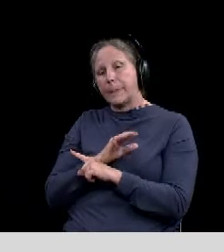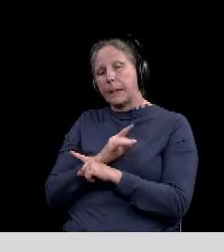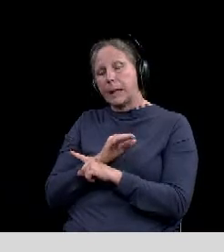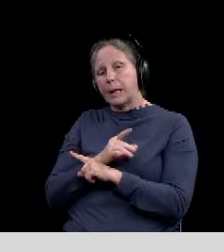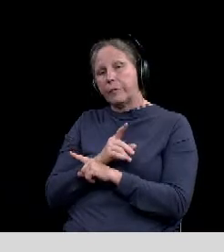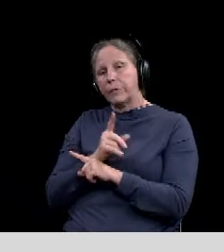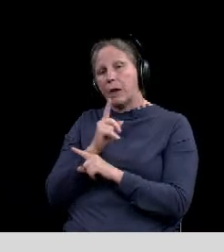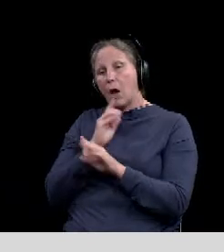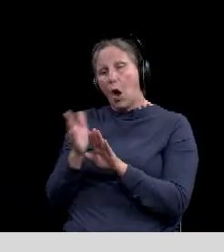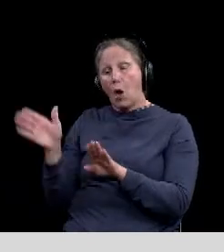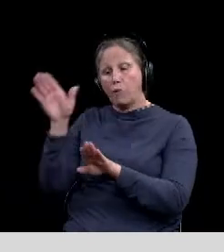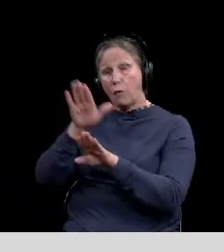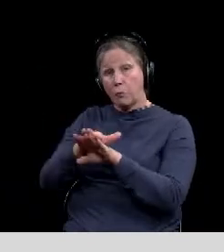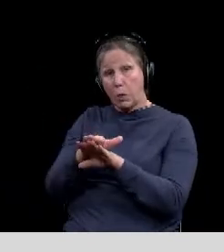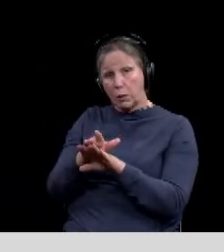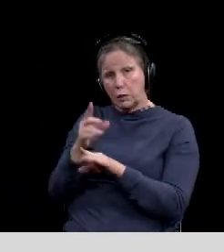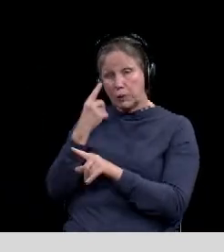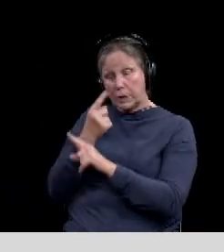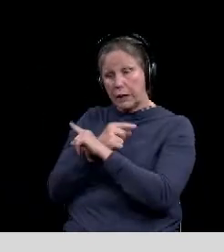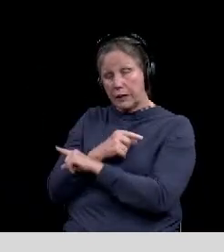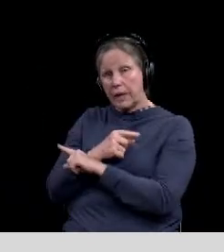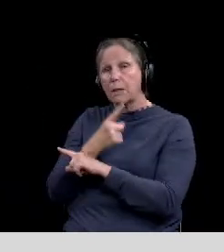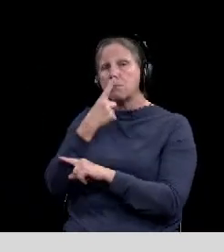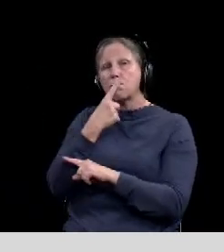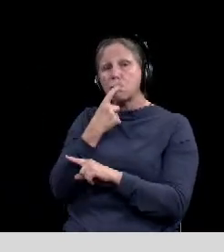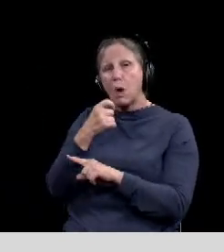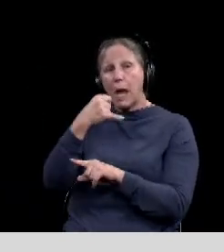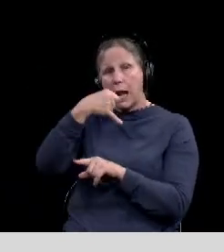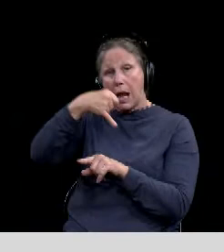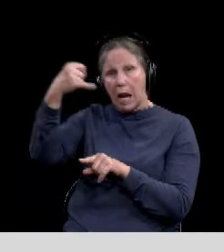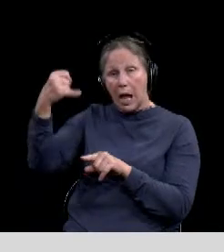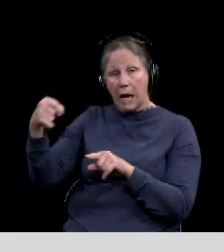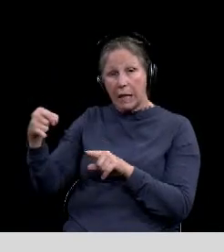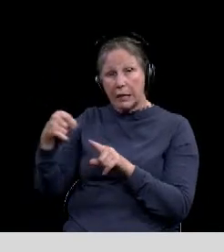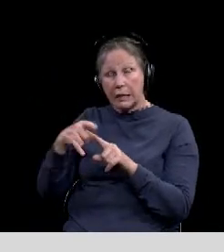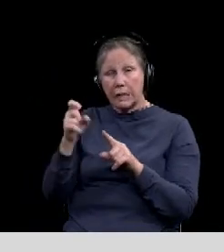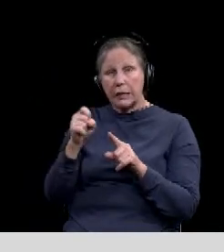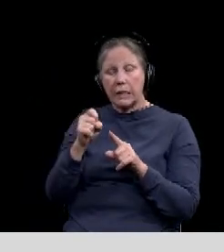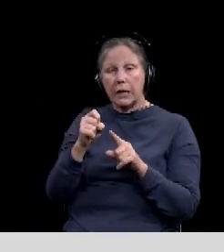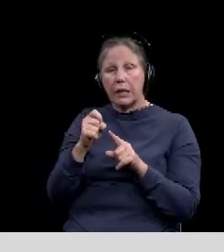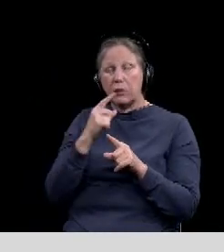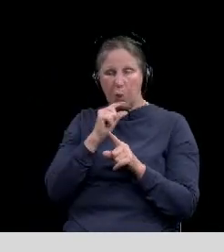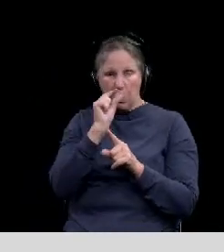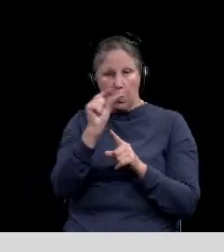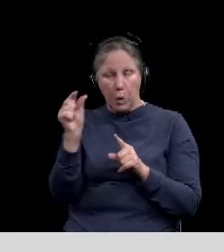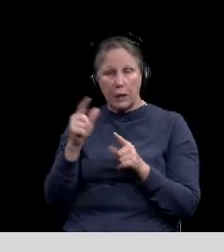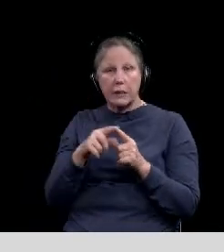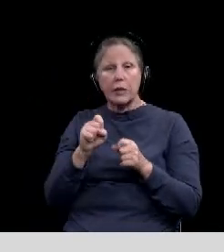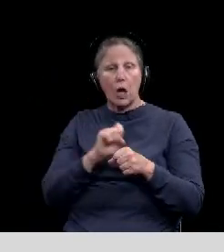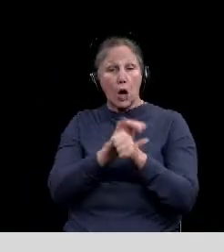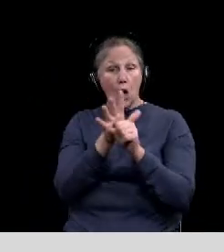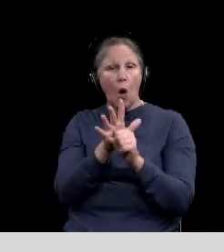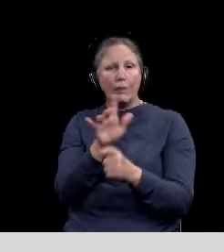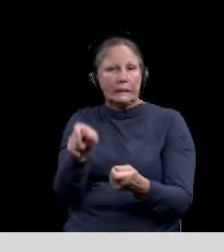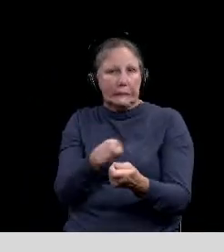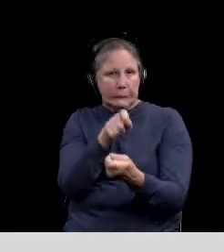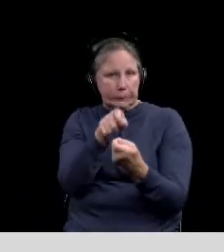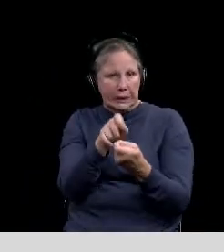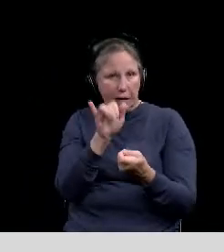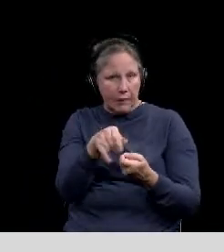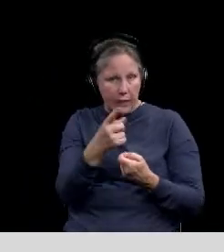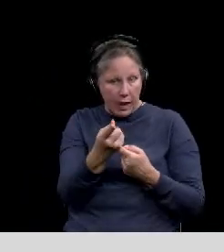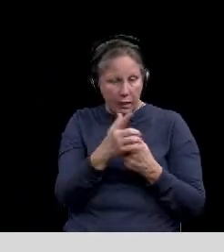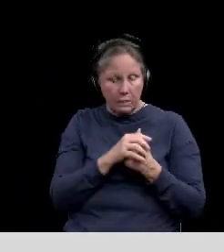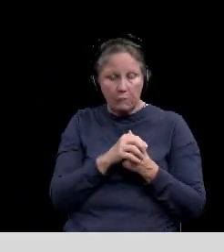But superimposed on it is a red line and some red text that basically shows those more COVID specific type events such